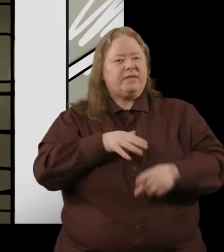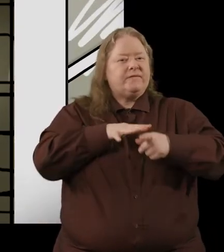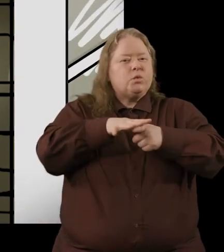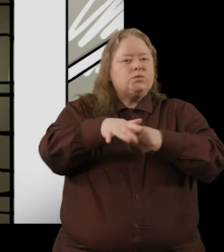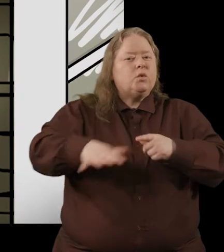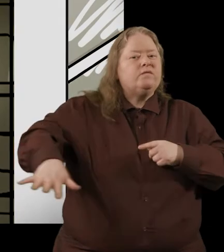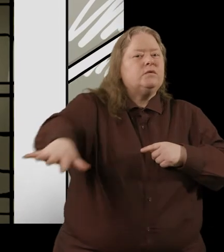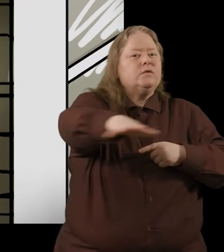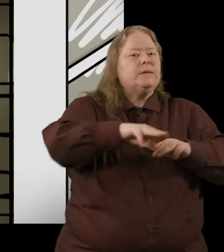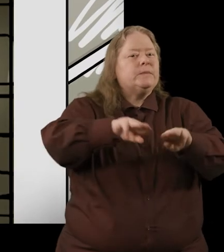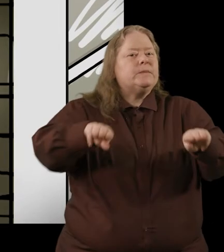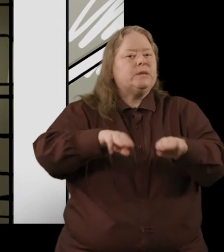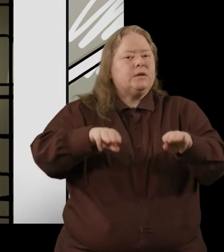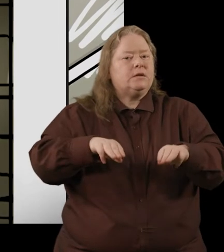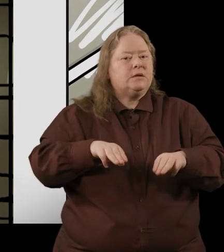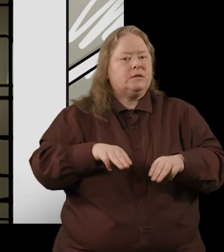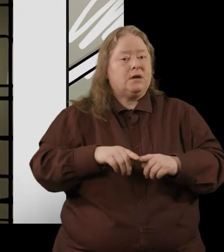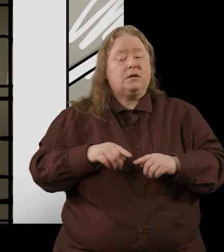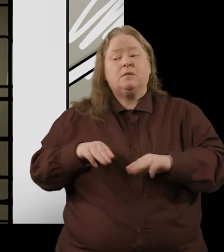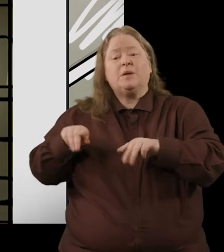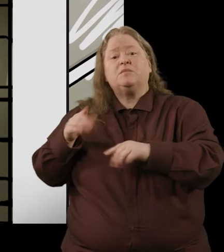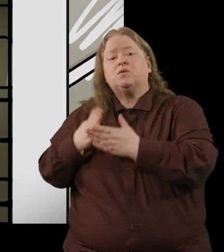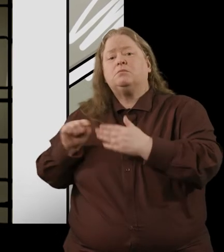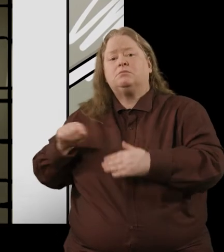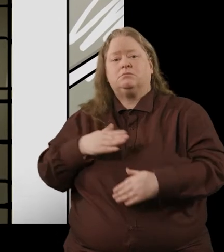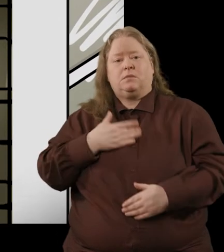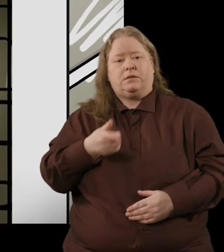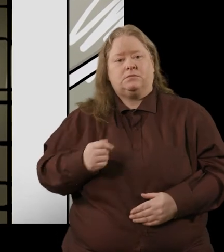population and that wasn't to everyone's